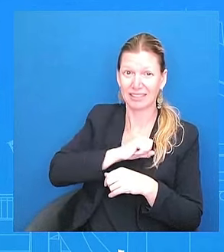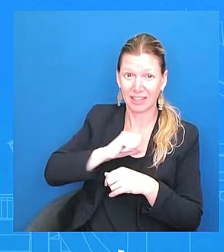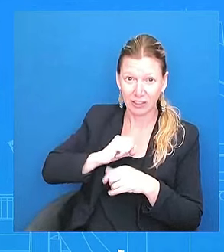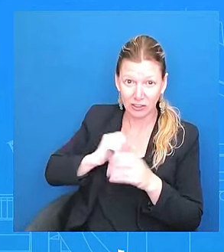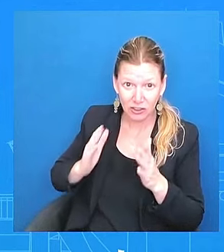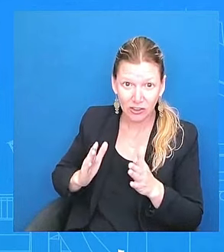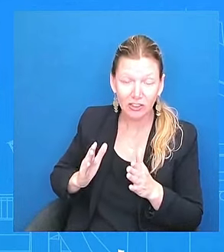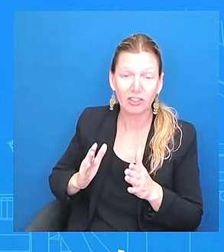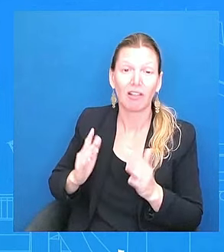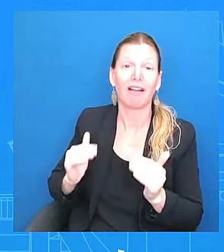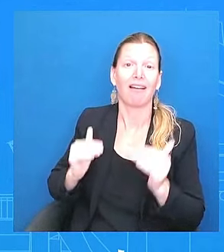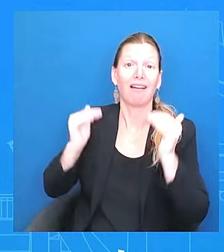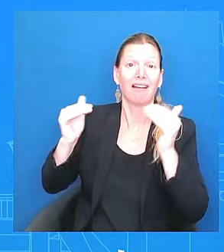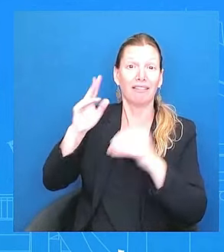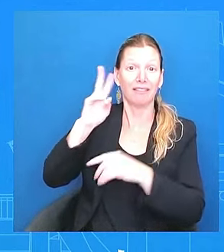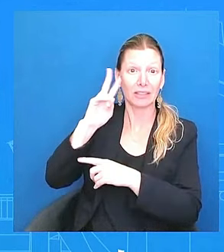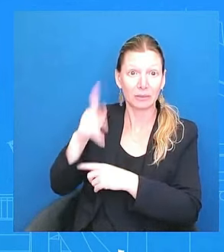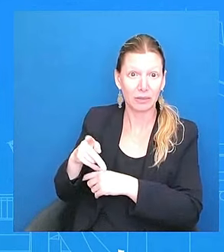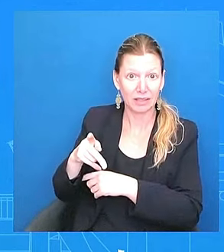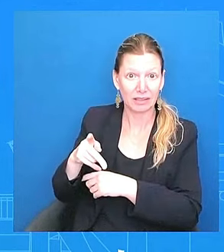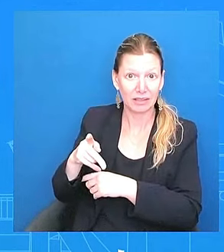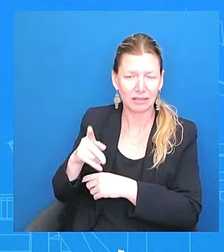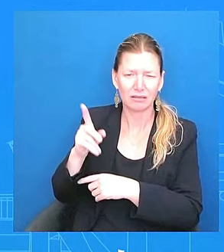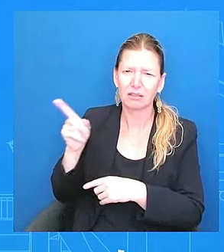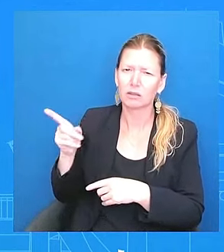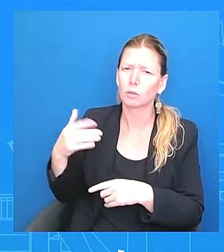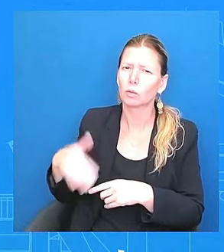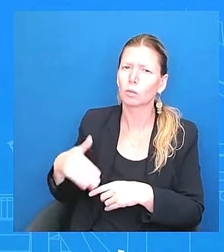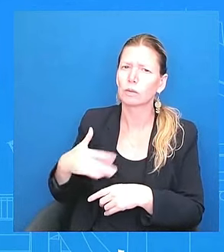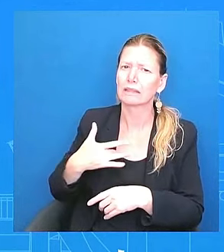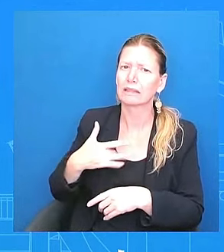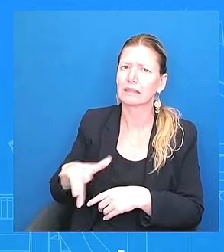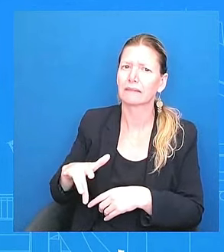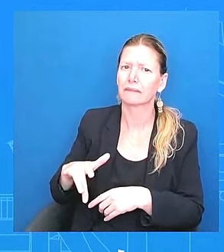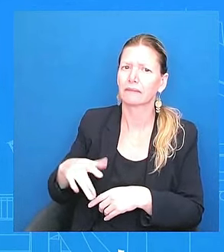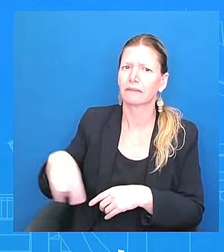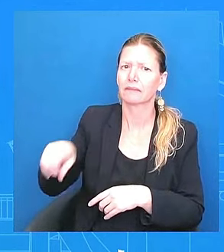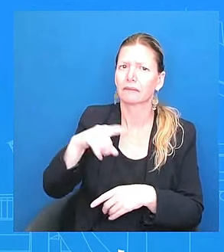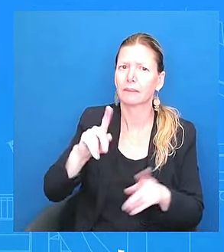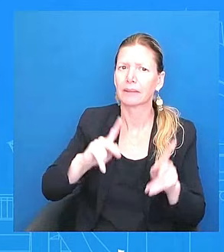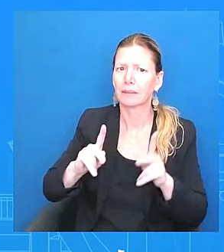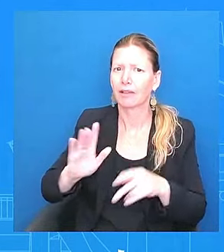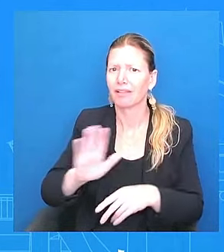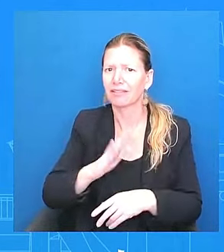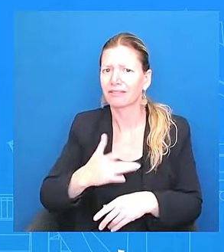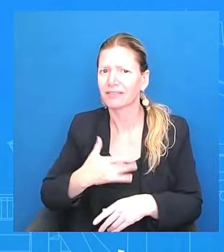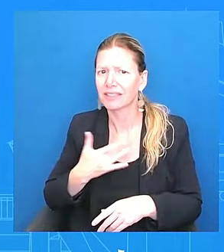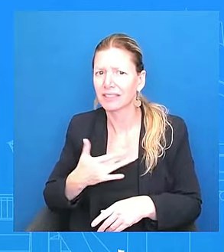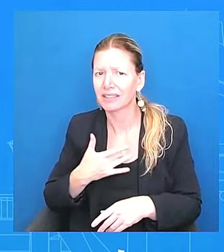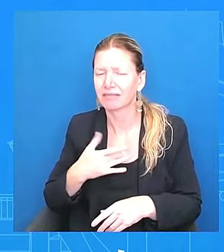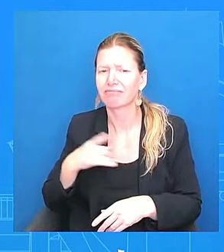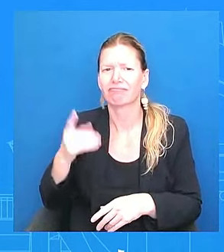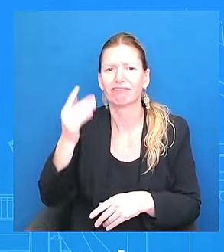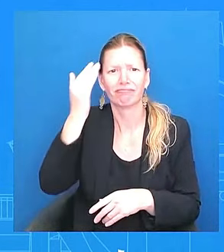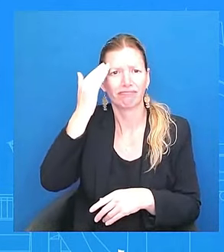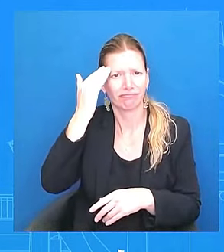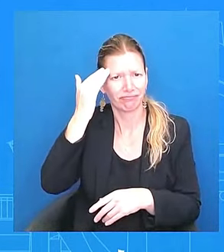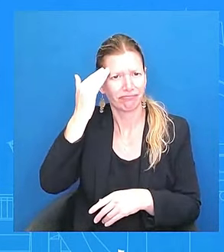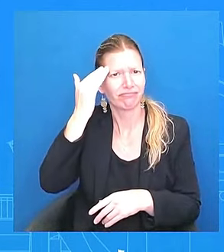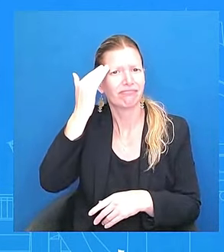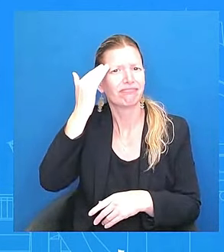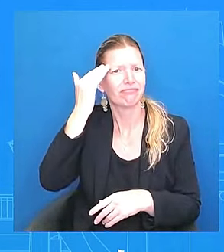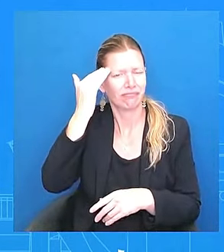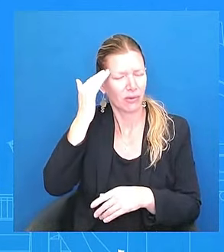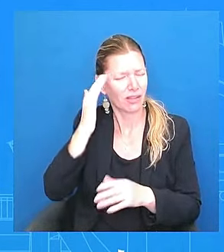people feel, right? And he's very aware of that. MS. think he has that IQ